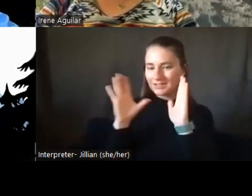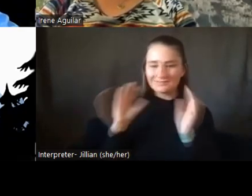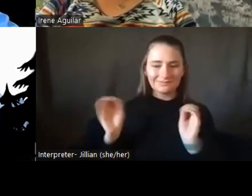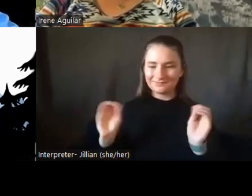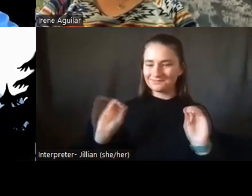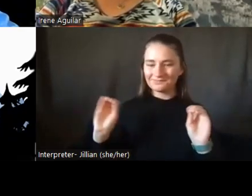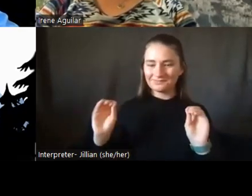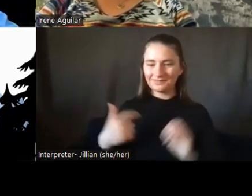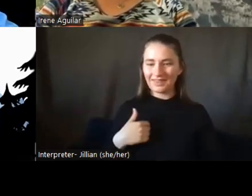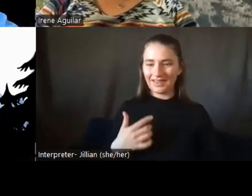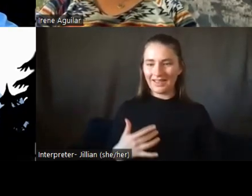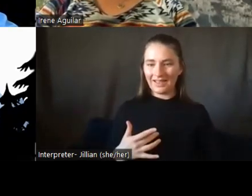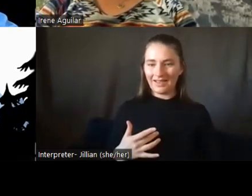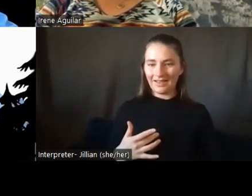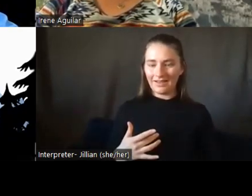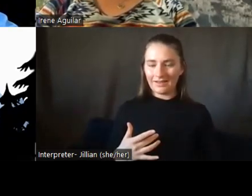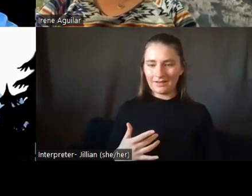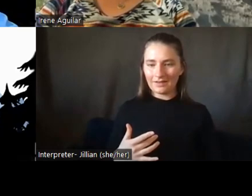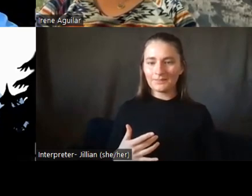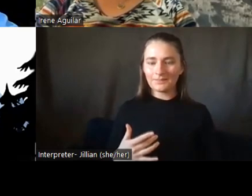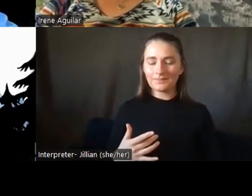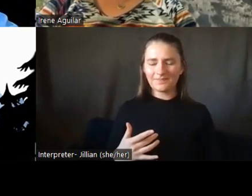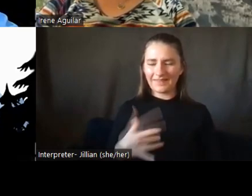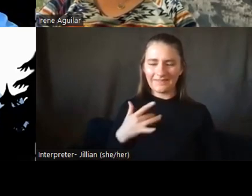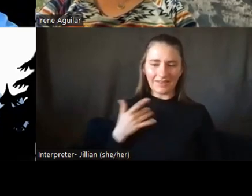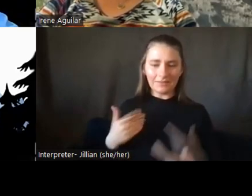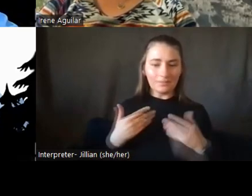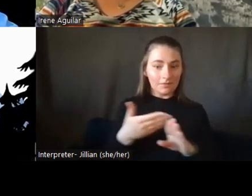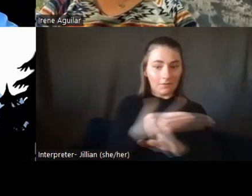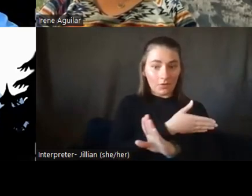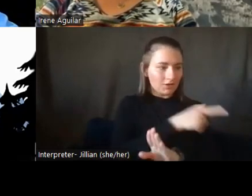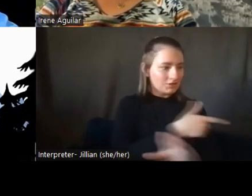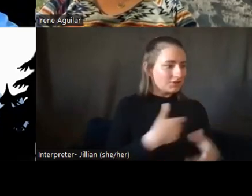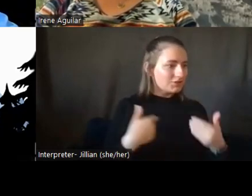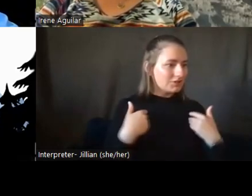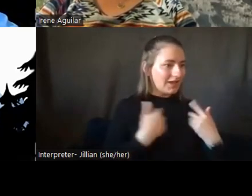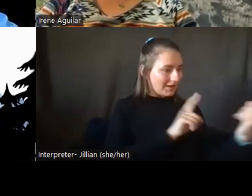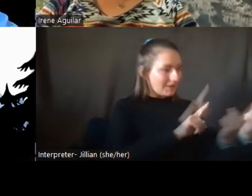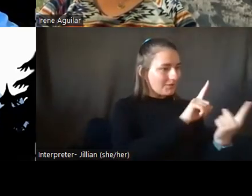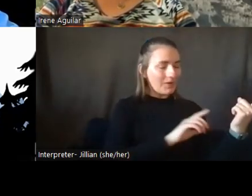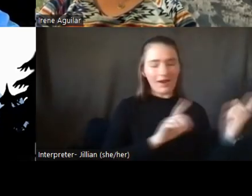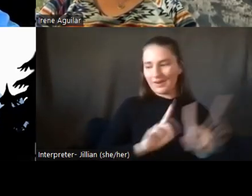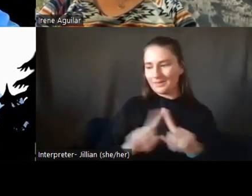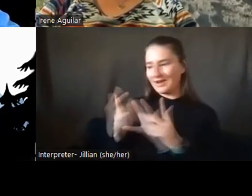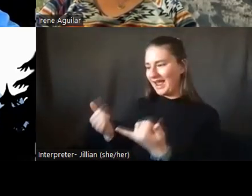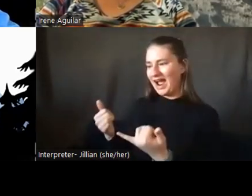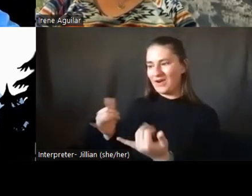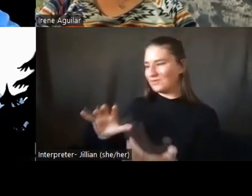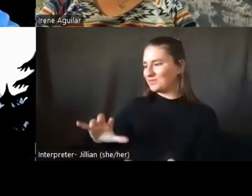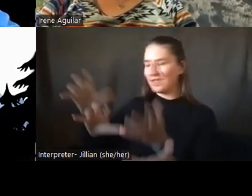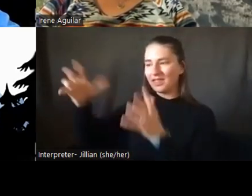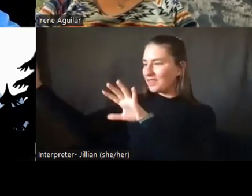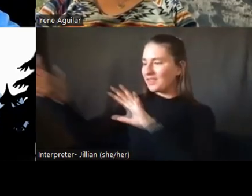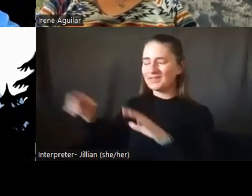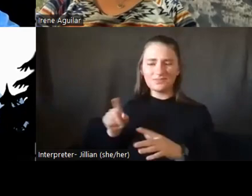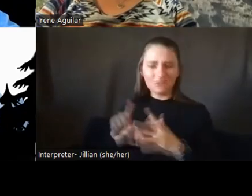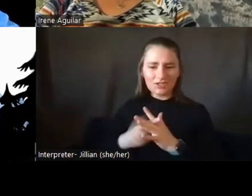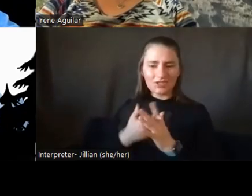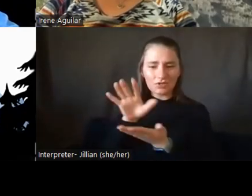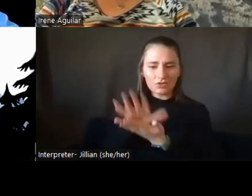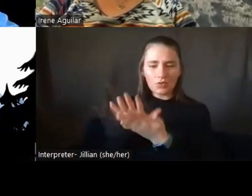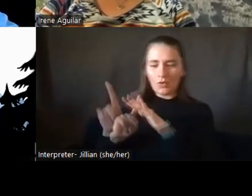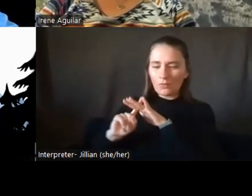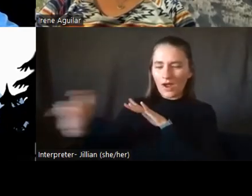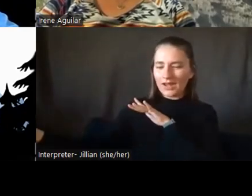she had gone when she was in Head Start. And so she started to act out and it got so bad to where she was running out of the school. And just